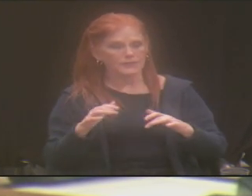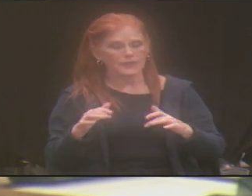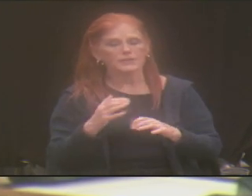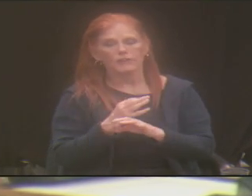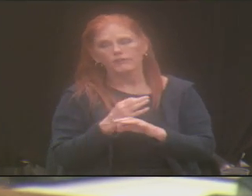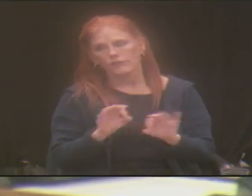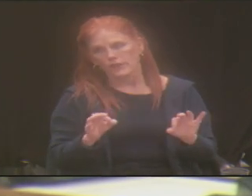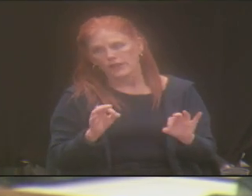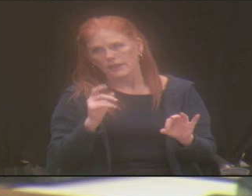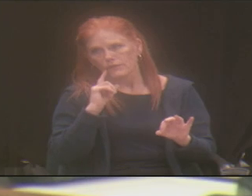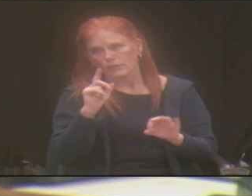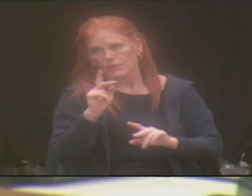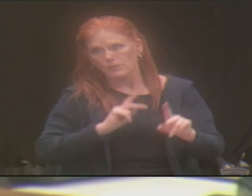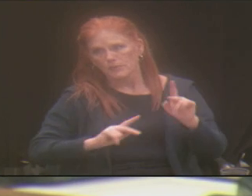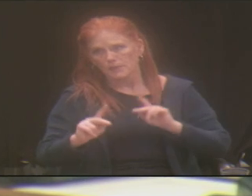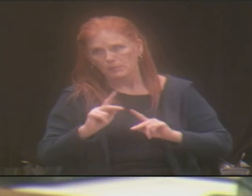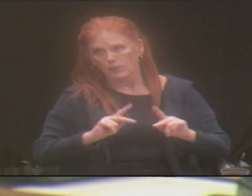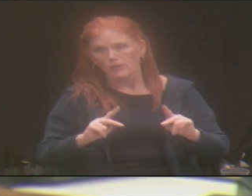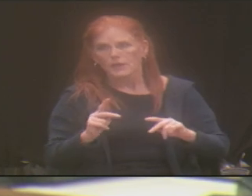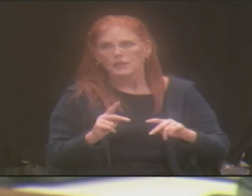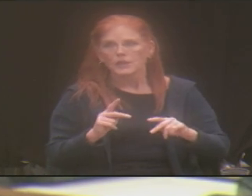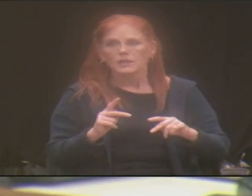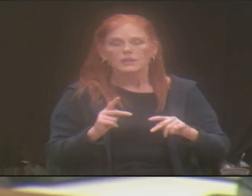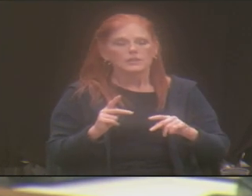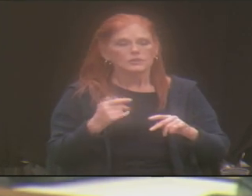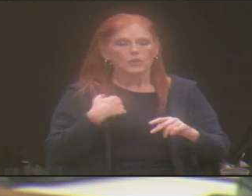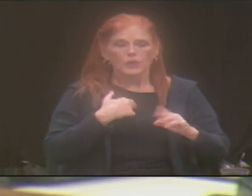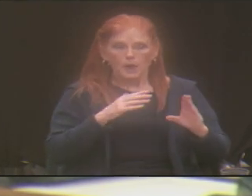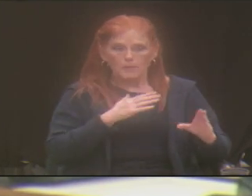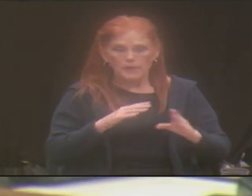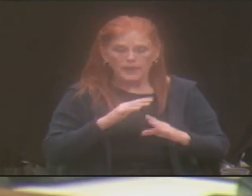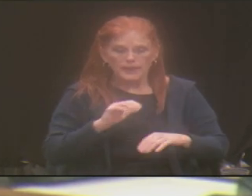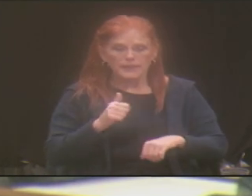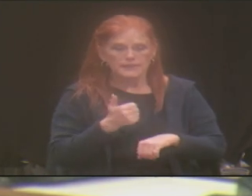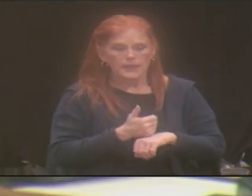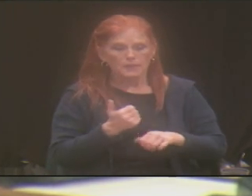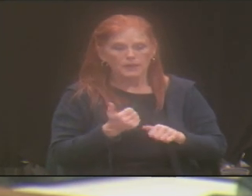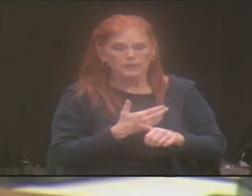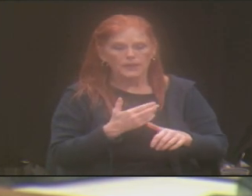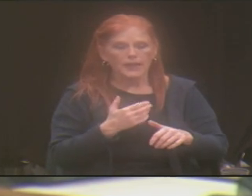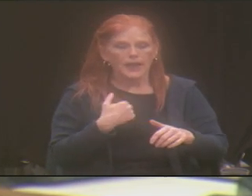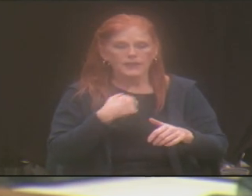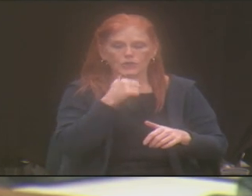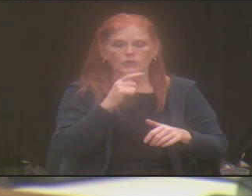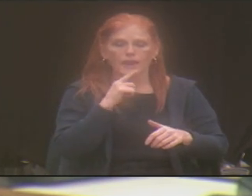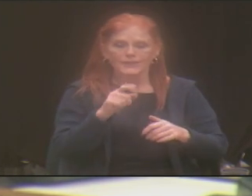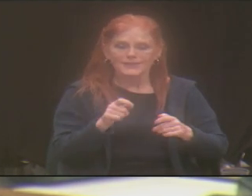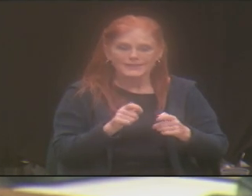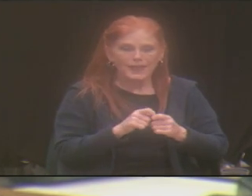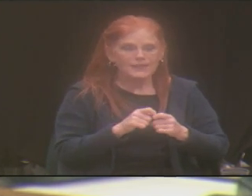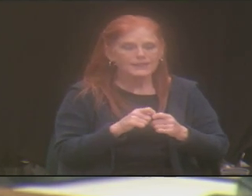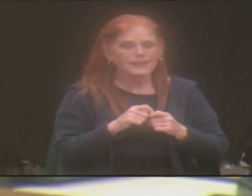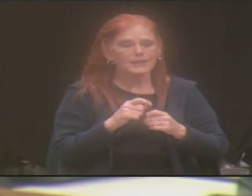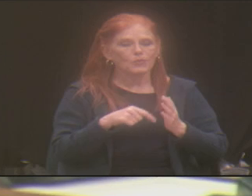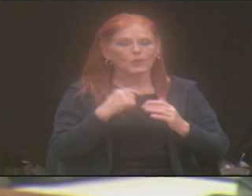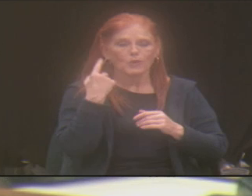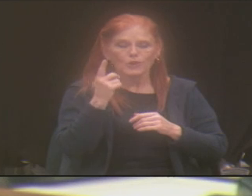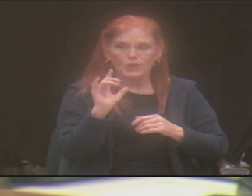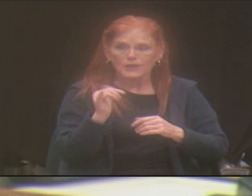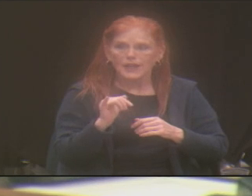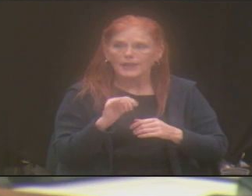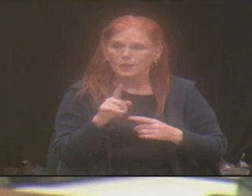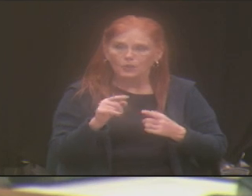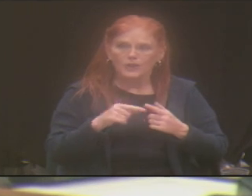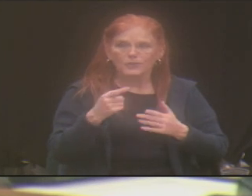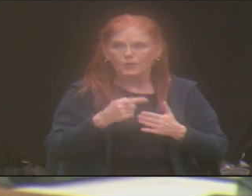So we're in the process of laying all of that groundwork. So I don't necessarily have exactly what it's going to look like or exactly